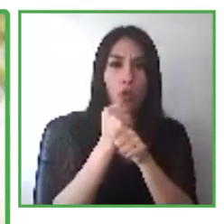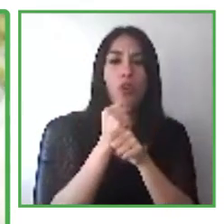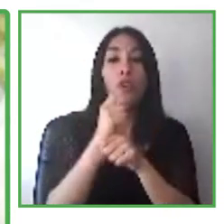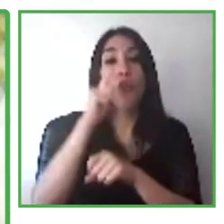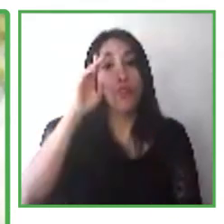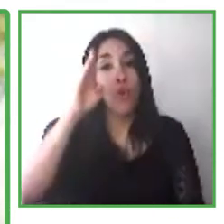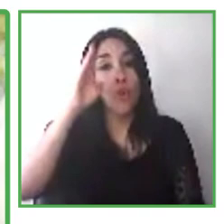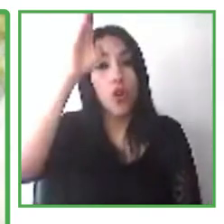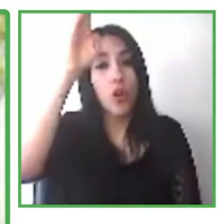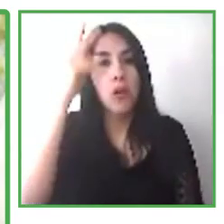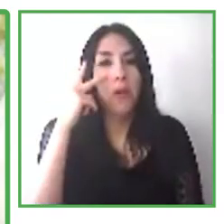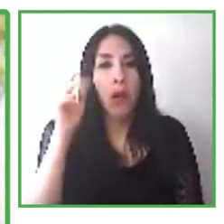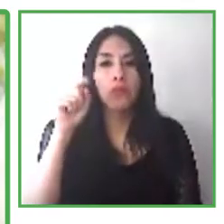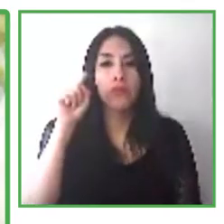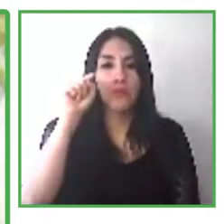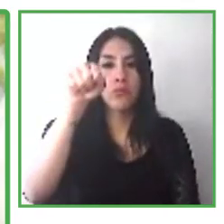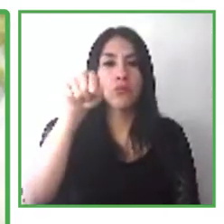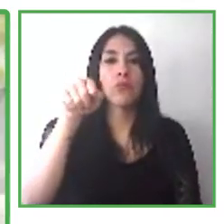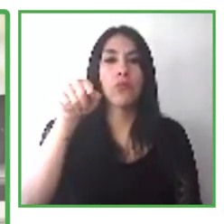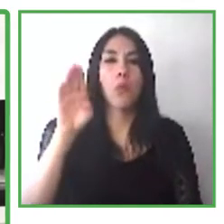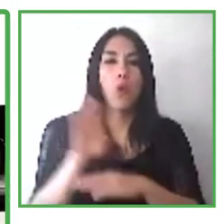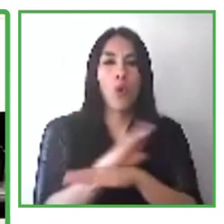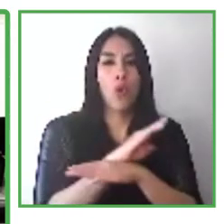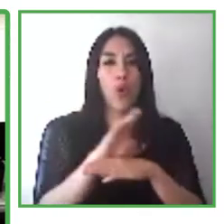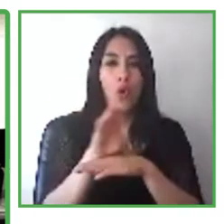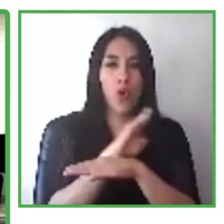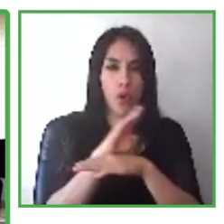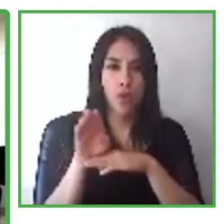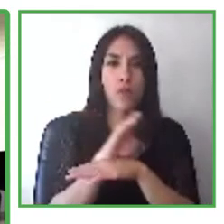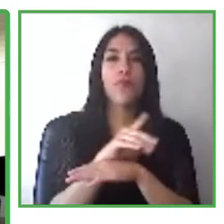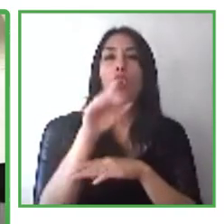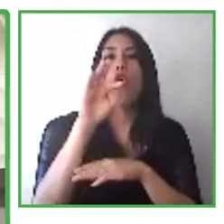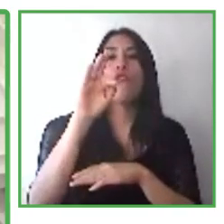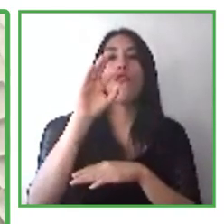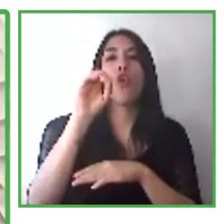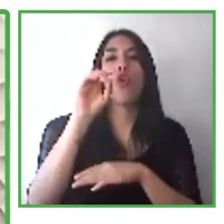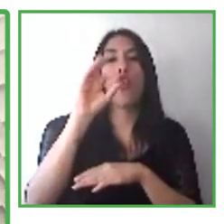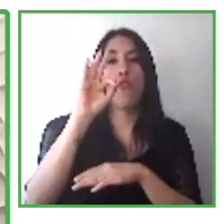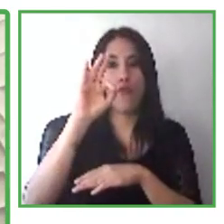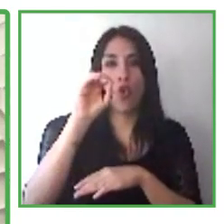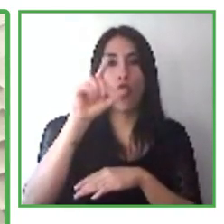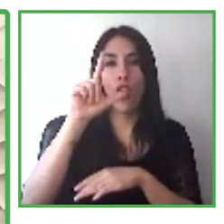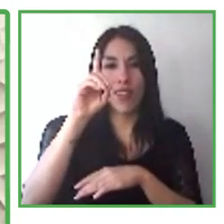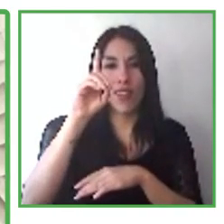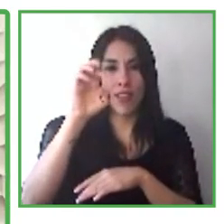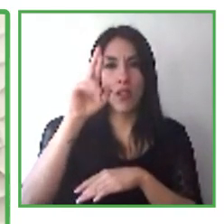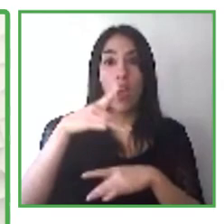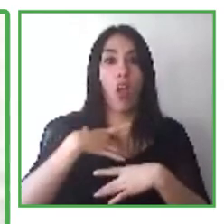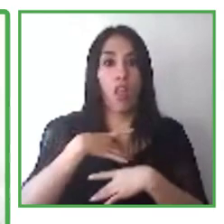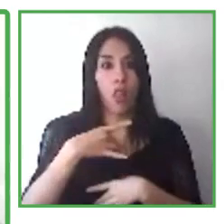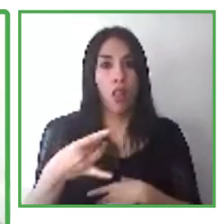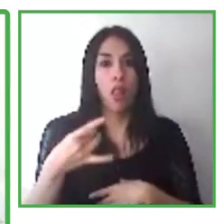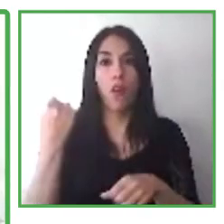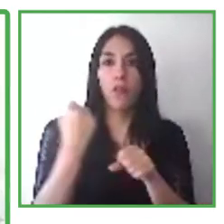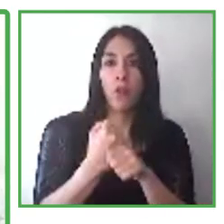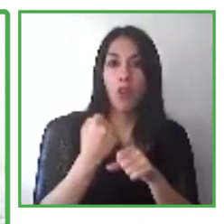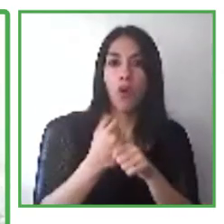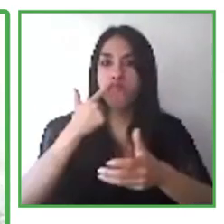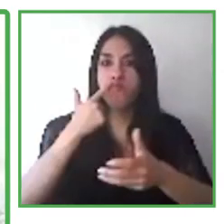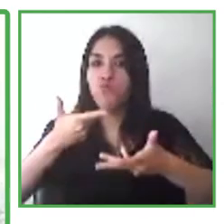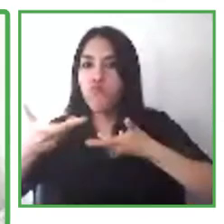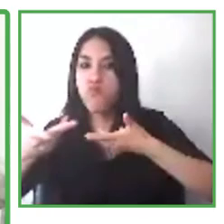the company folder in 2016. I liked the work groups,